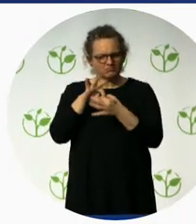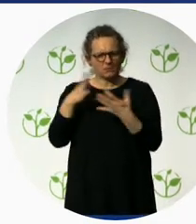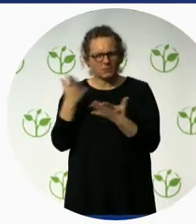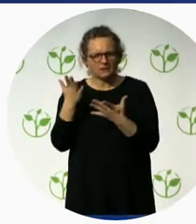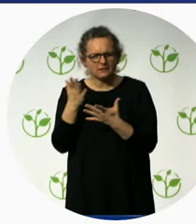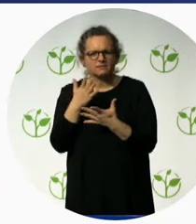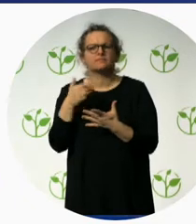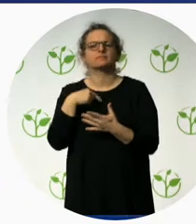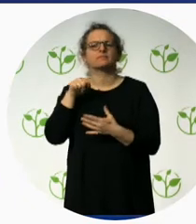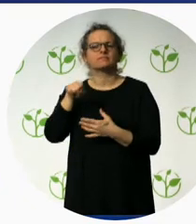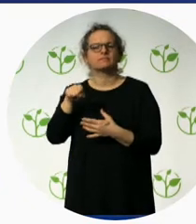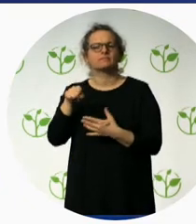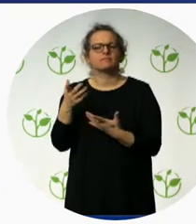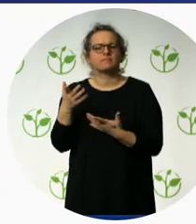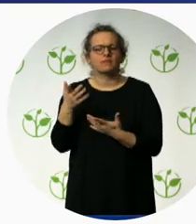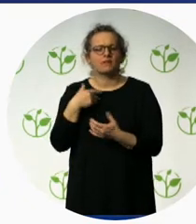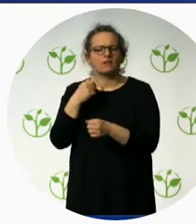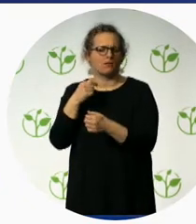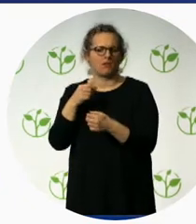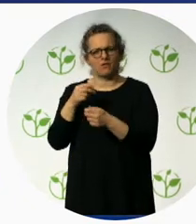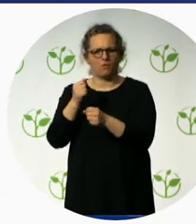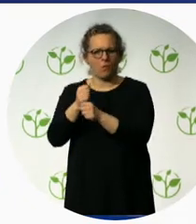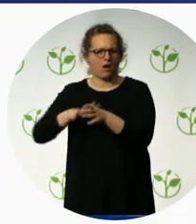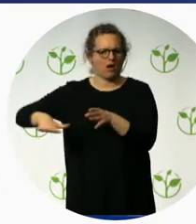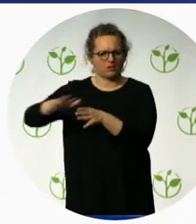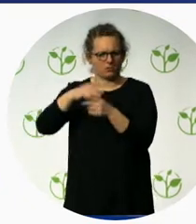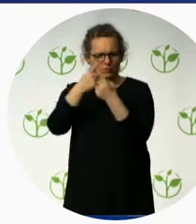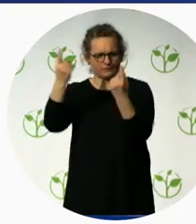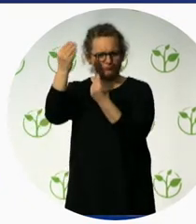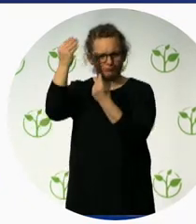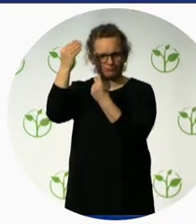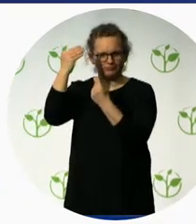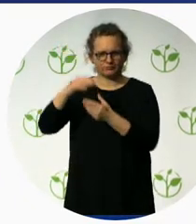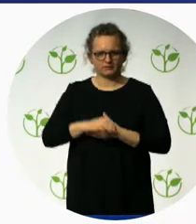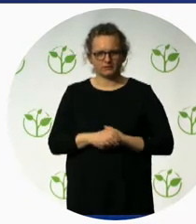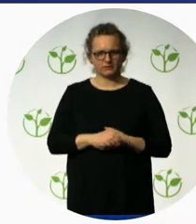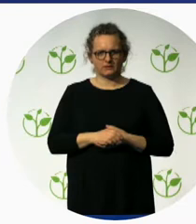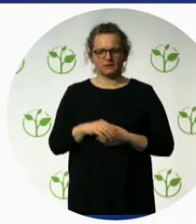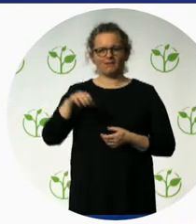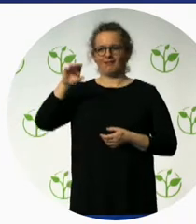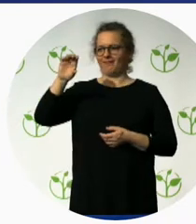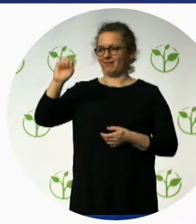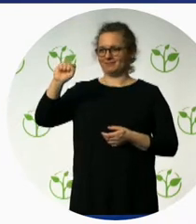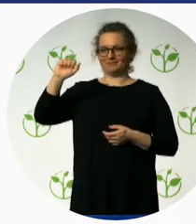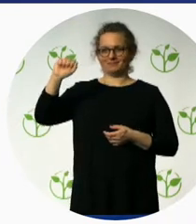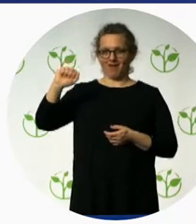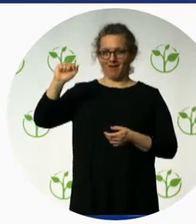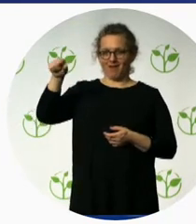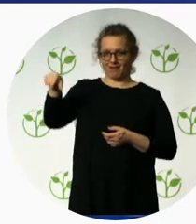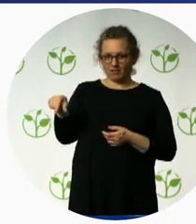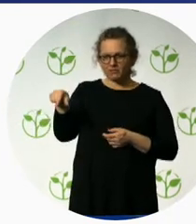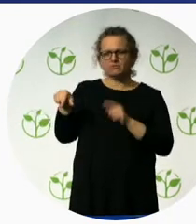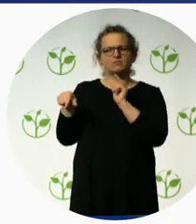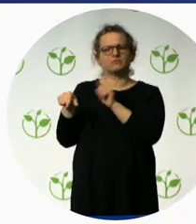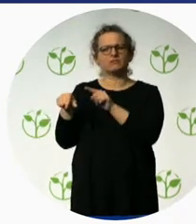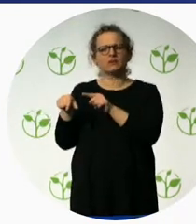conducts workshops in corporates and various forums for an amalgamation of people with disabilities in mainstream and via travel